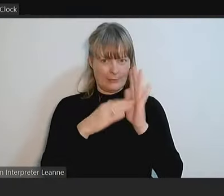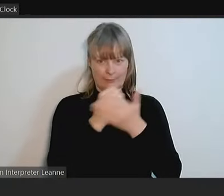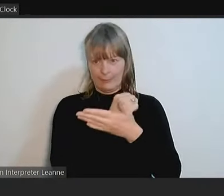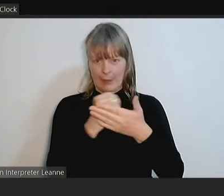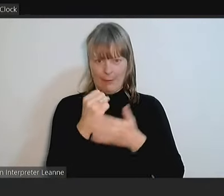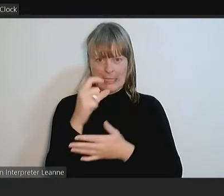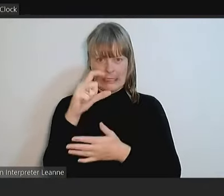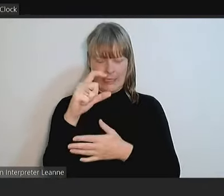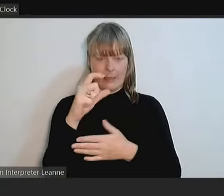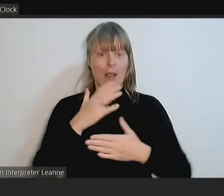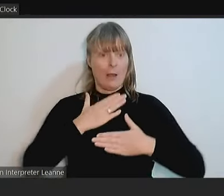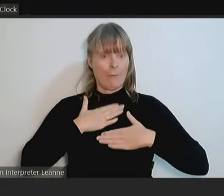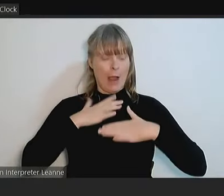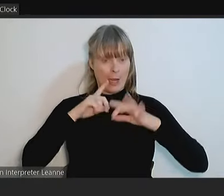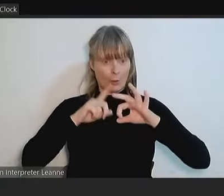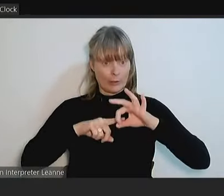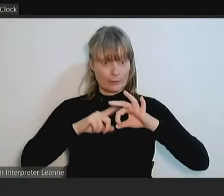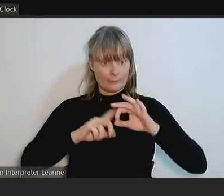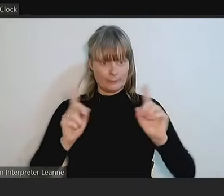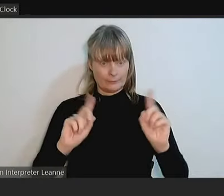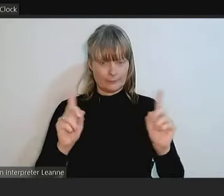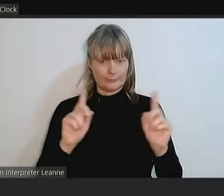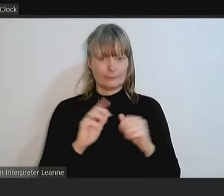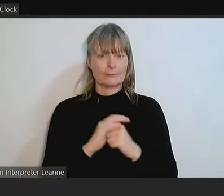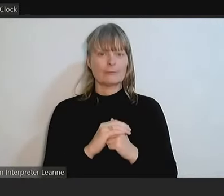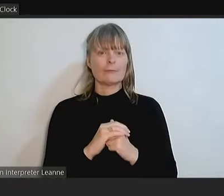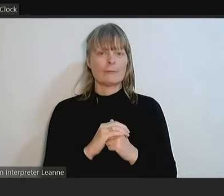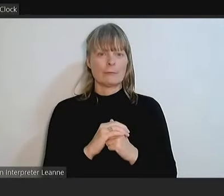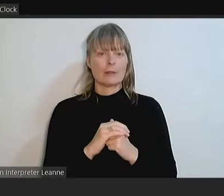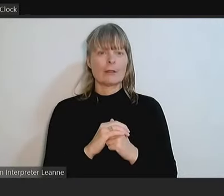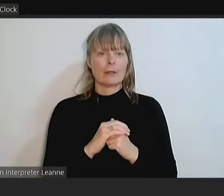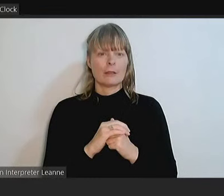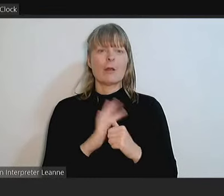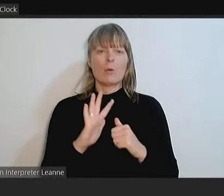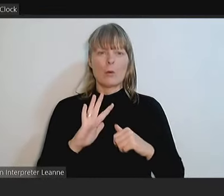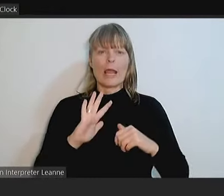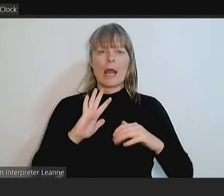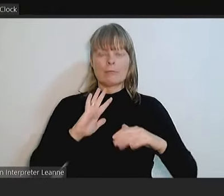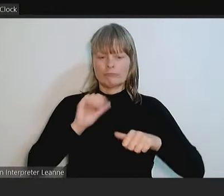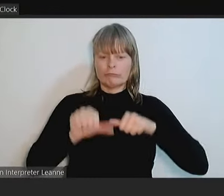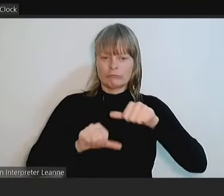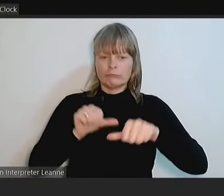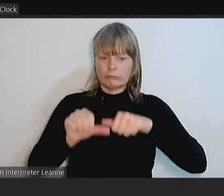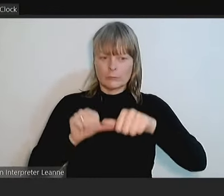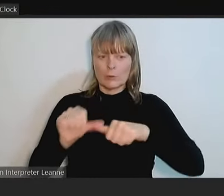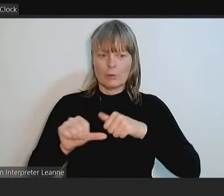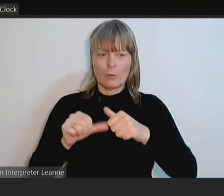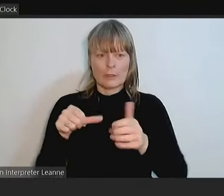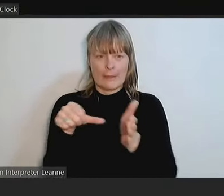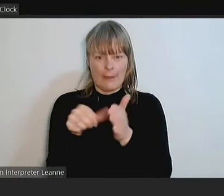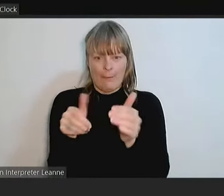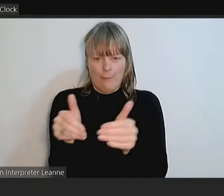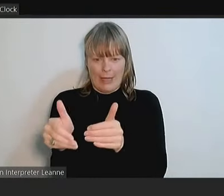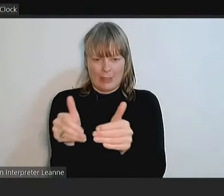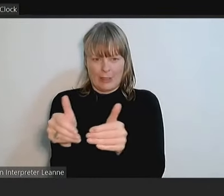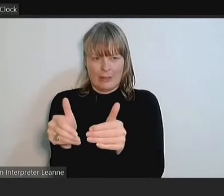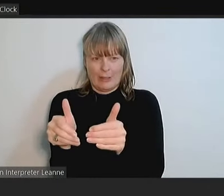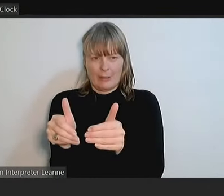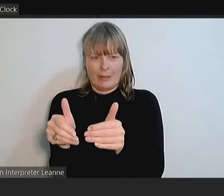there is a progression towards a budget and we do have a time and a place where we can perhaps redirect